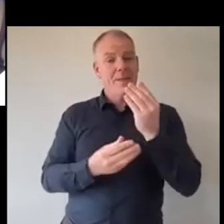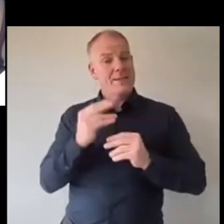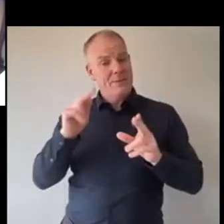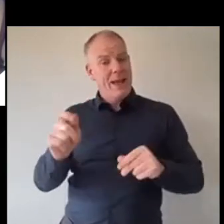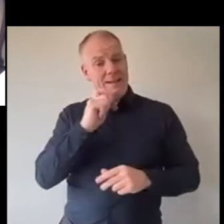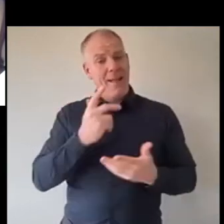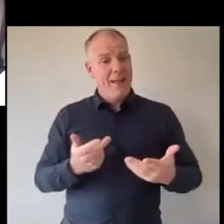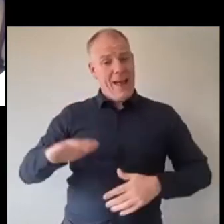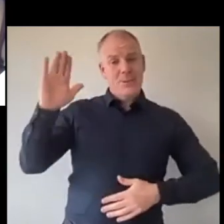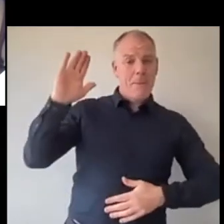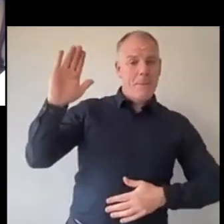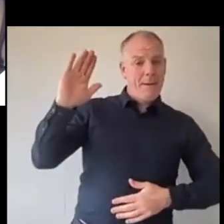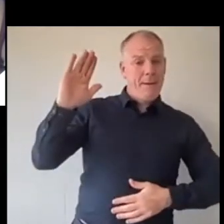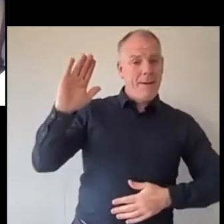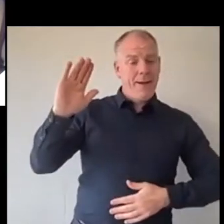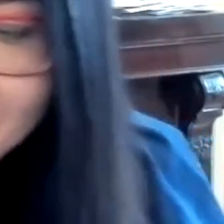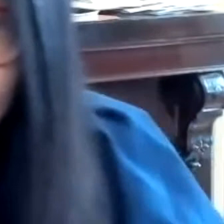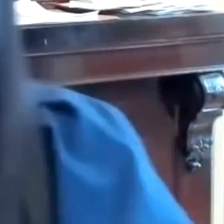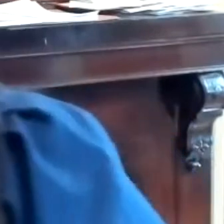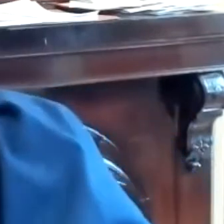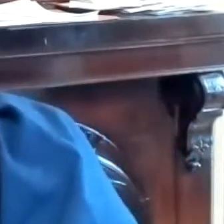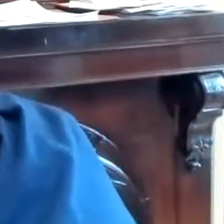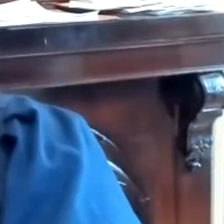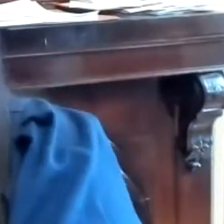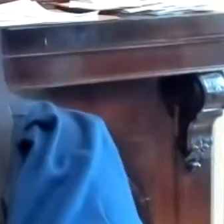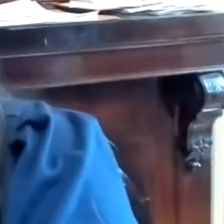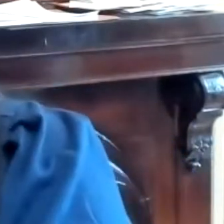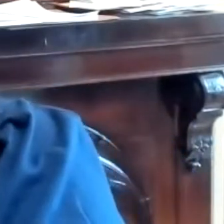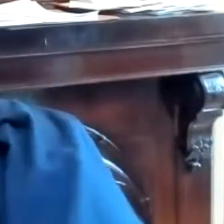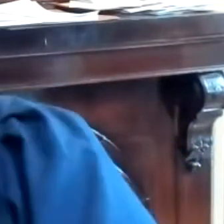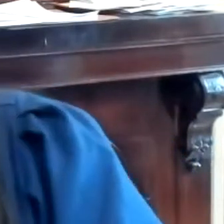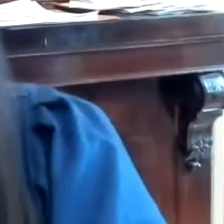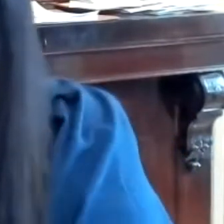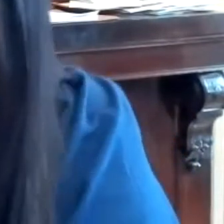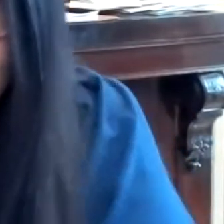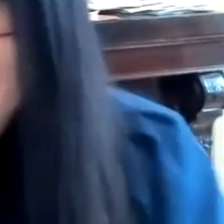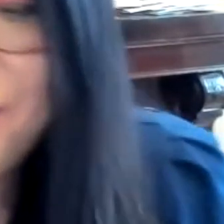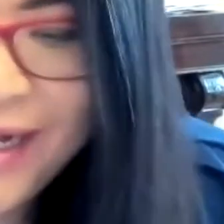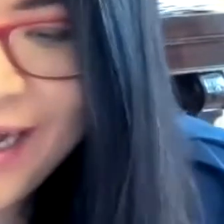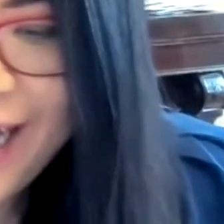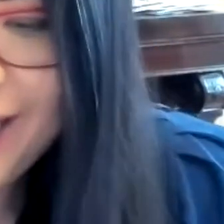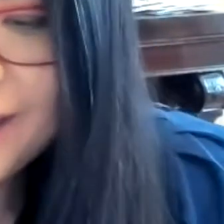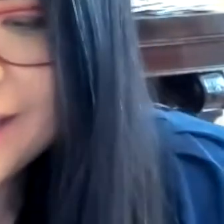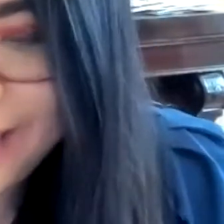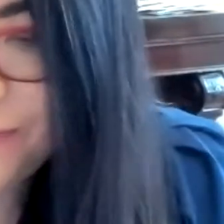do put your hands up and we want to hear from you at the end so we're going to move on to the awards now